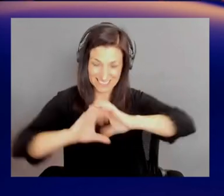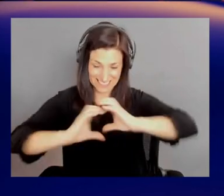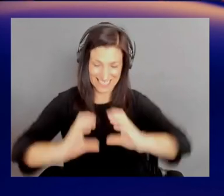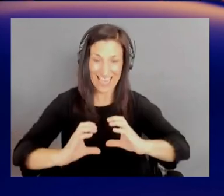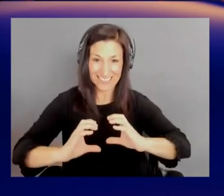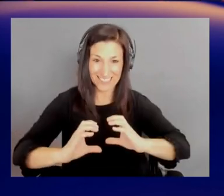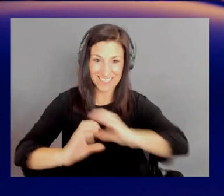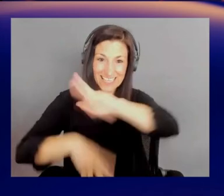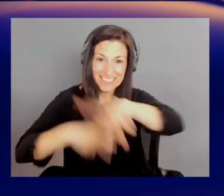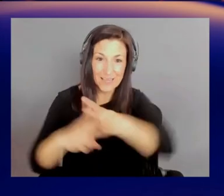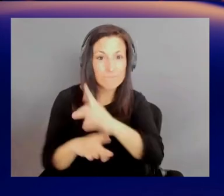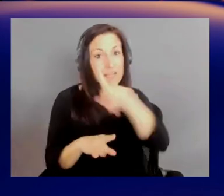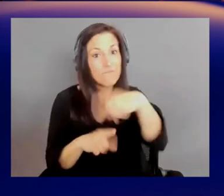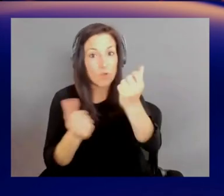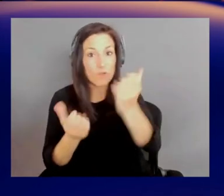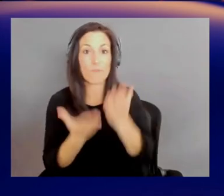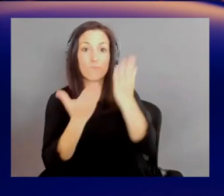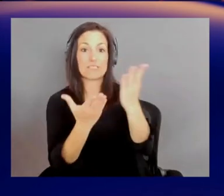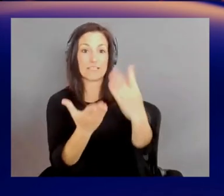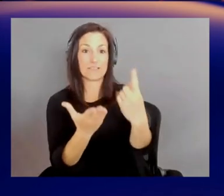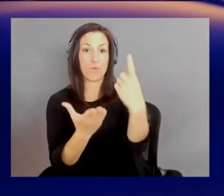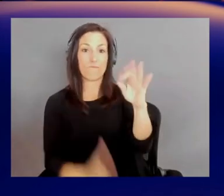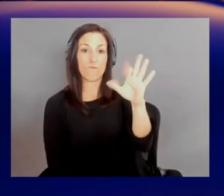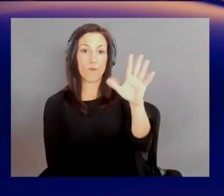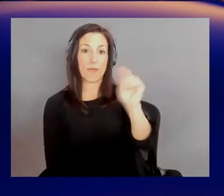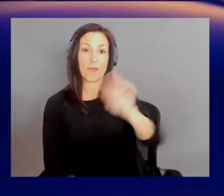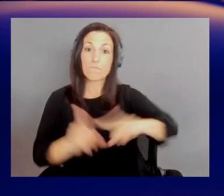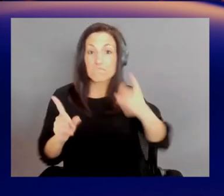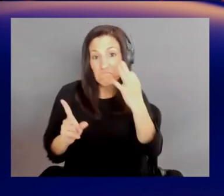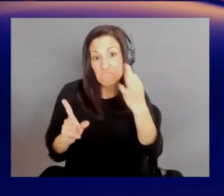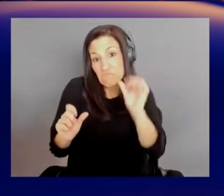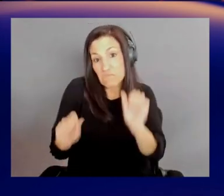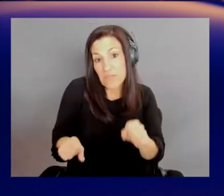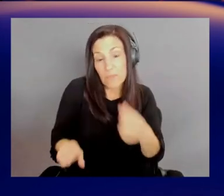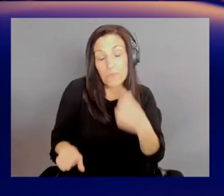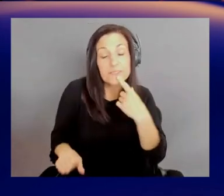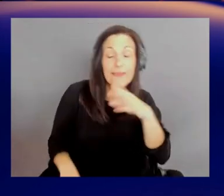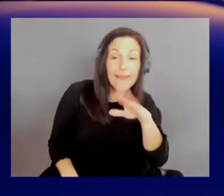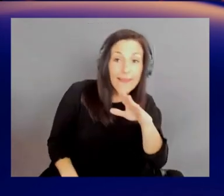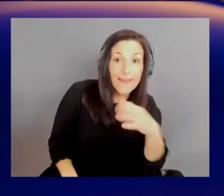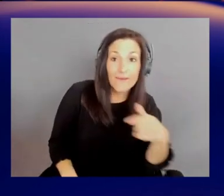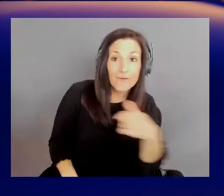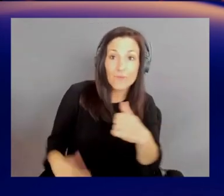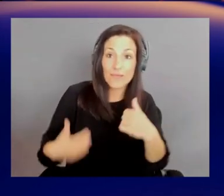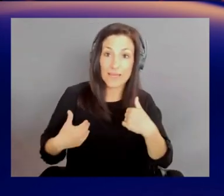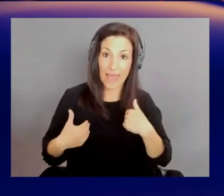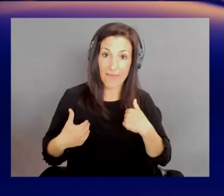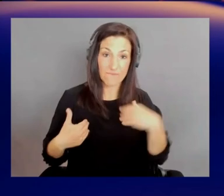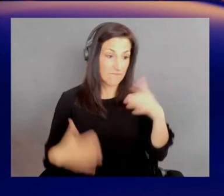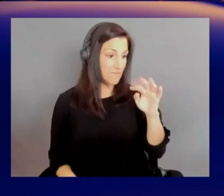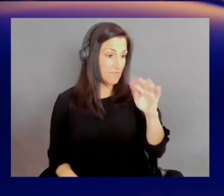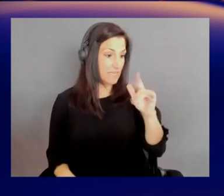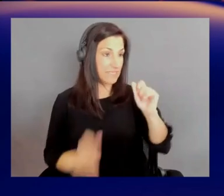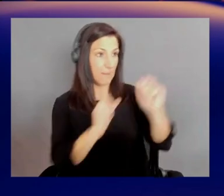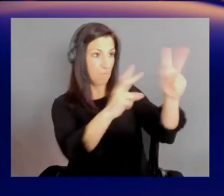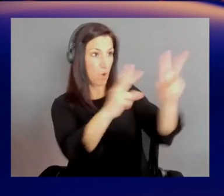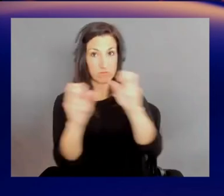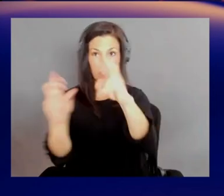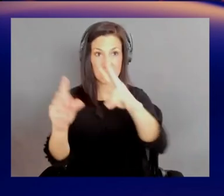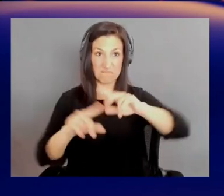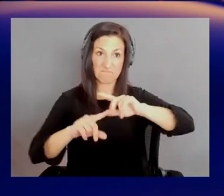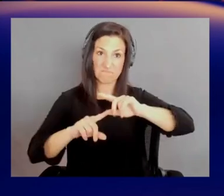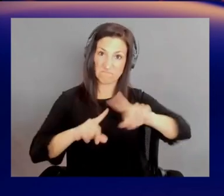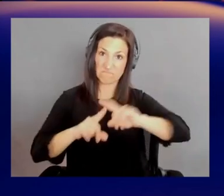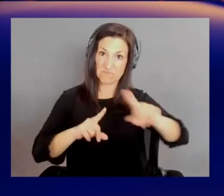in one format. But if we can, let's say, hey, why don't we put the data up in two or three different formats? Let's see how people interact with the data.